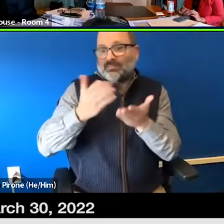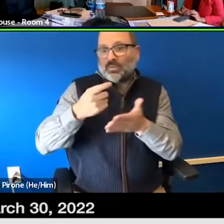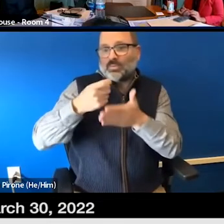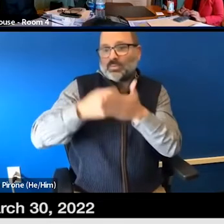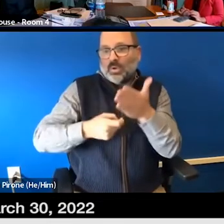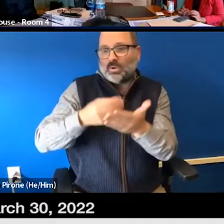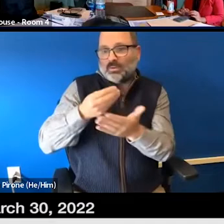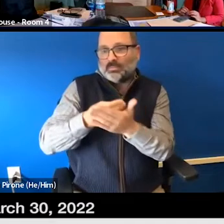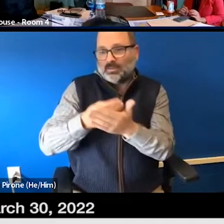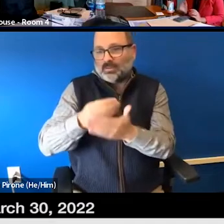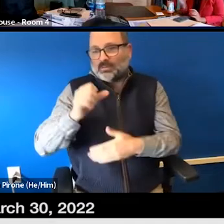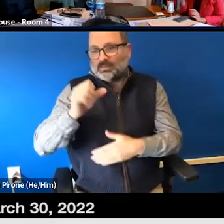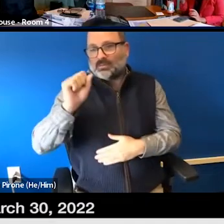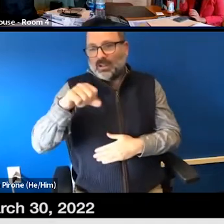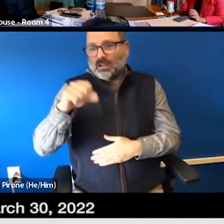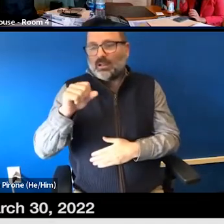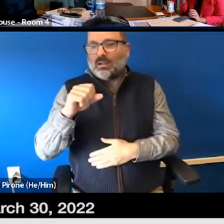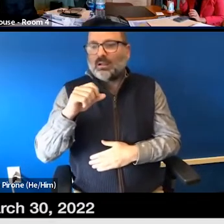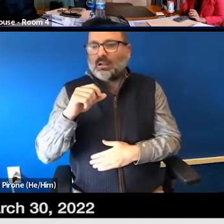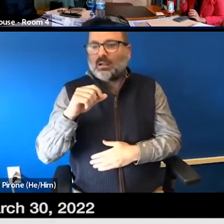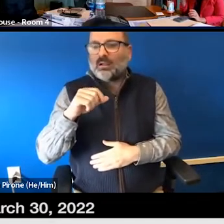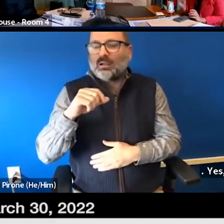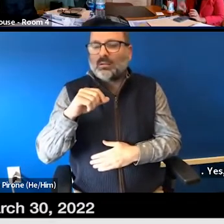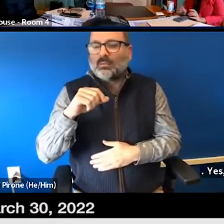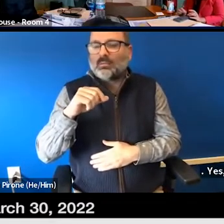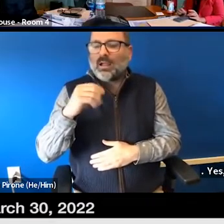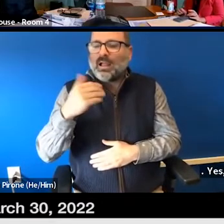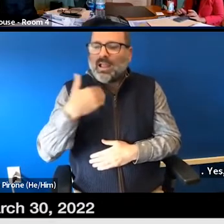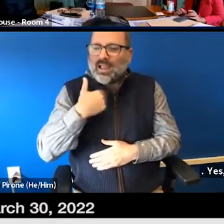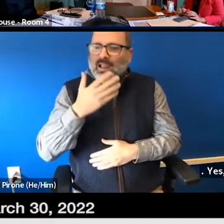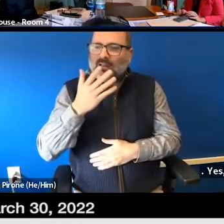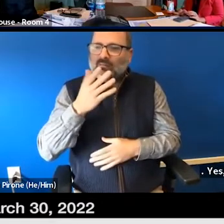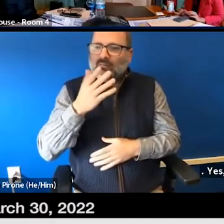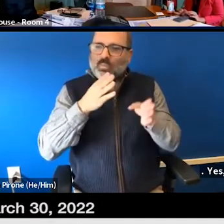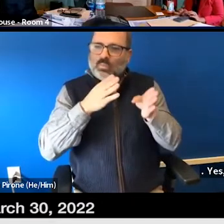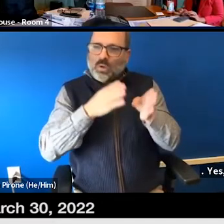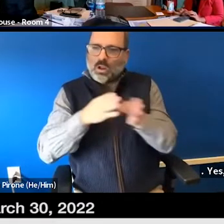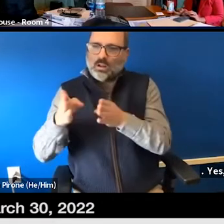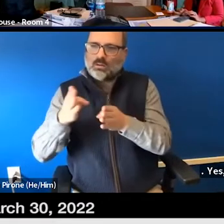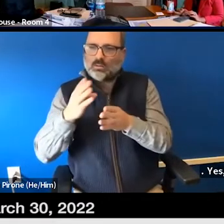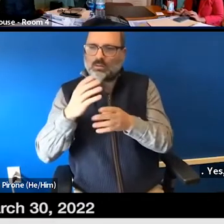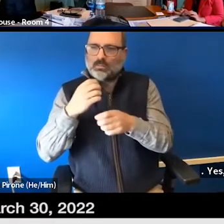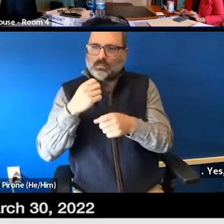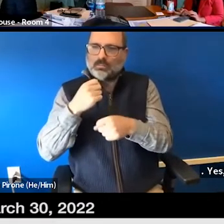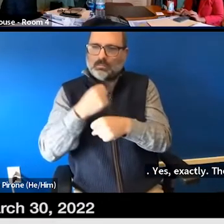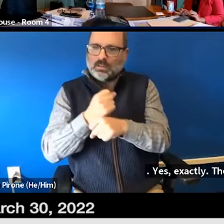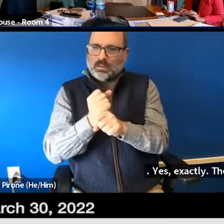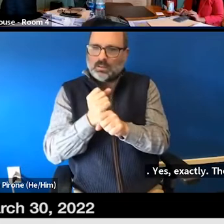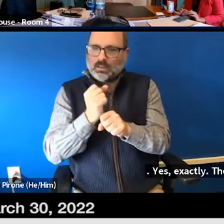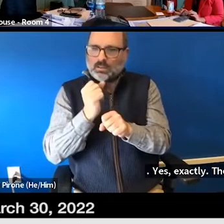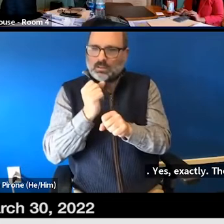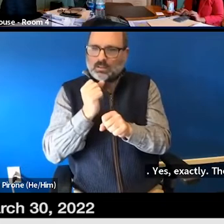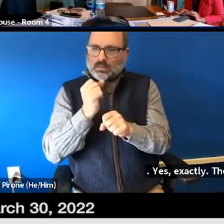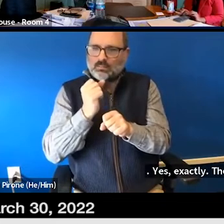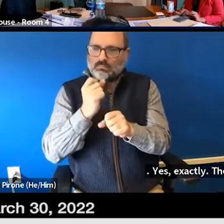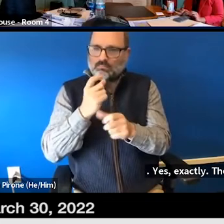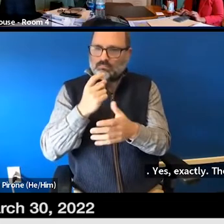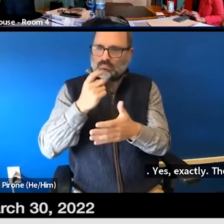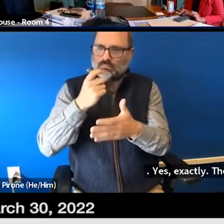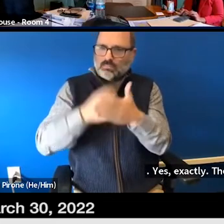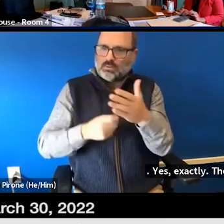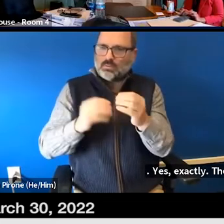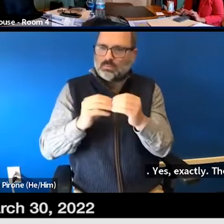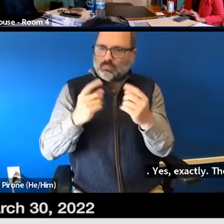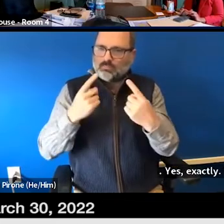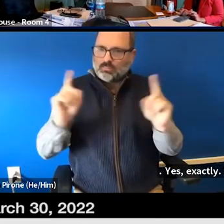Yes, exactly. The services are definitely going to cost. And there are plans